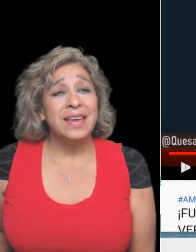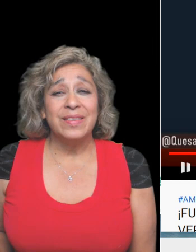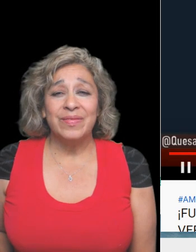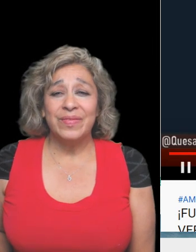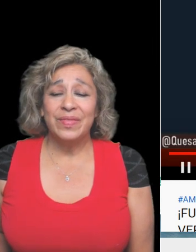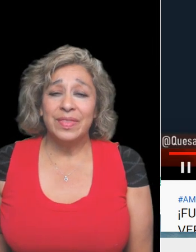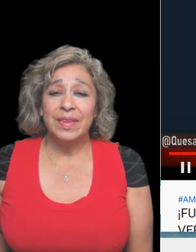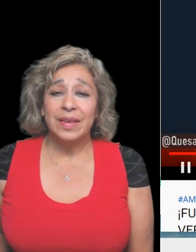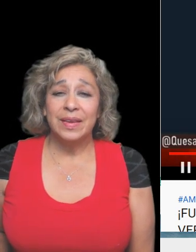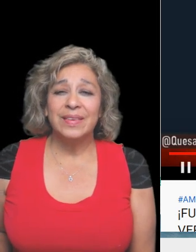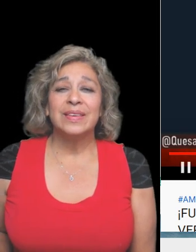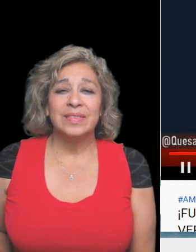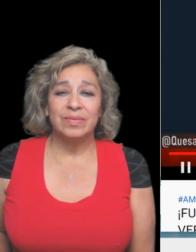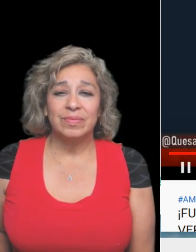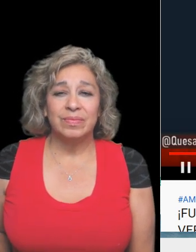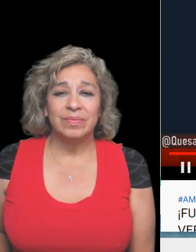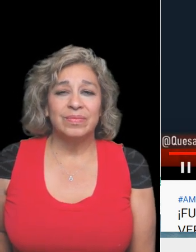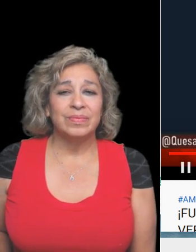to day.